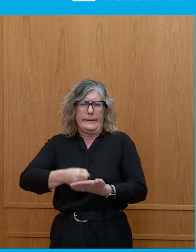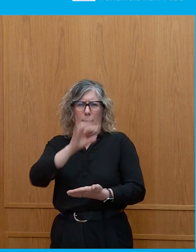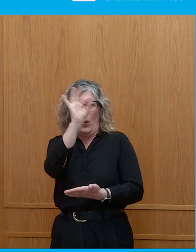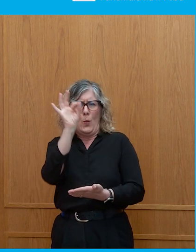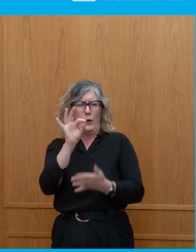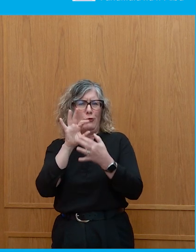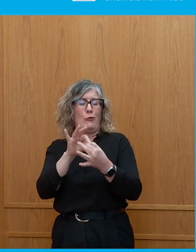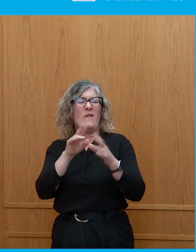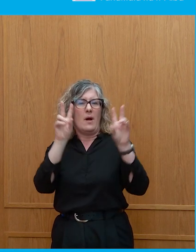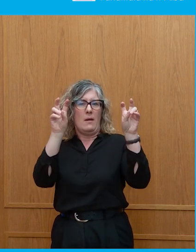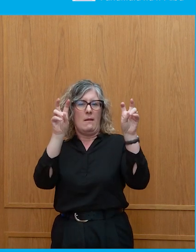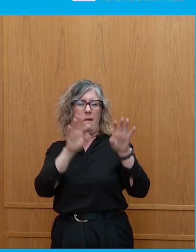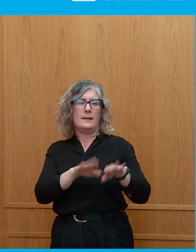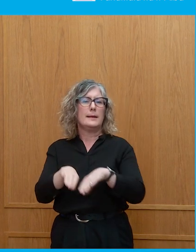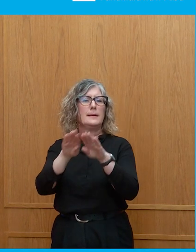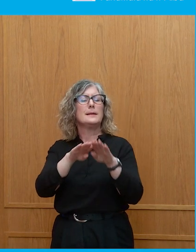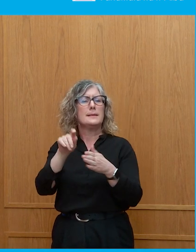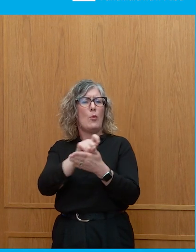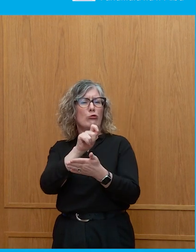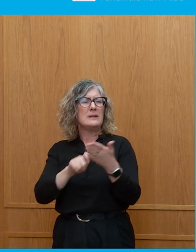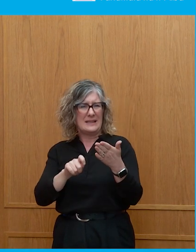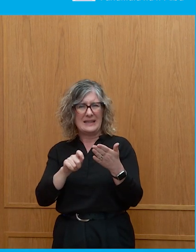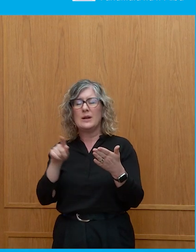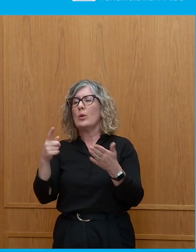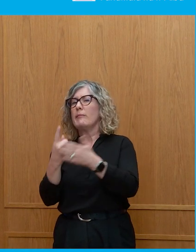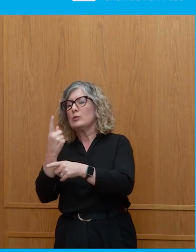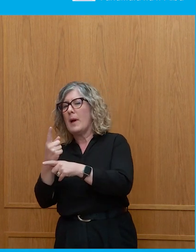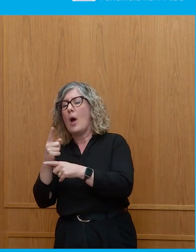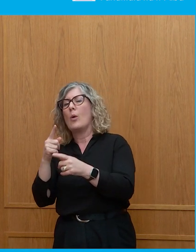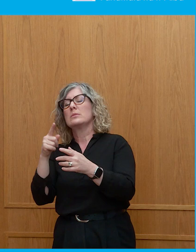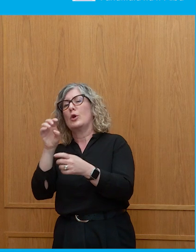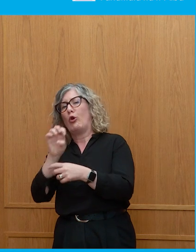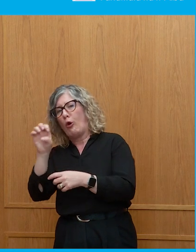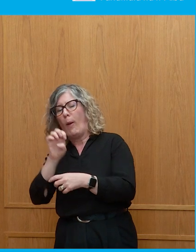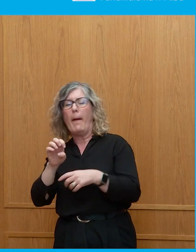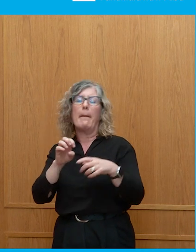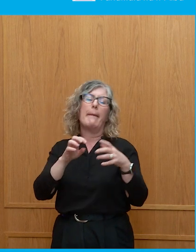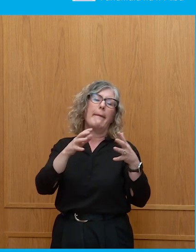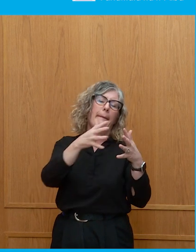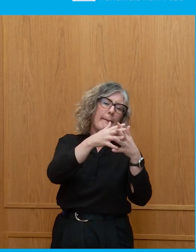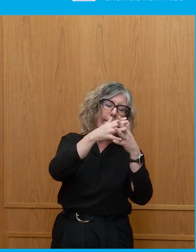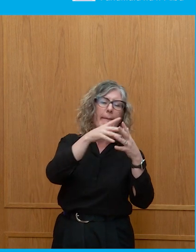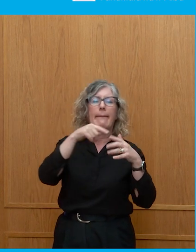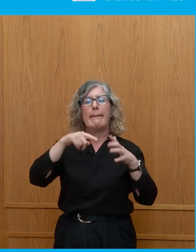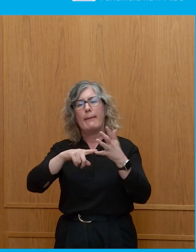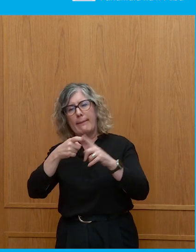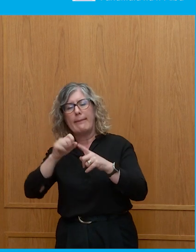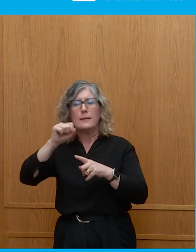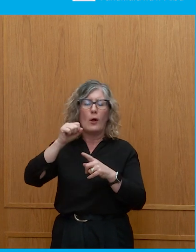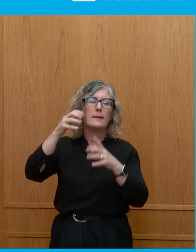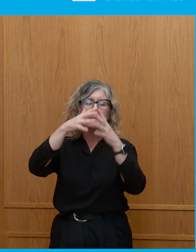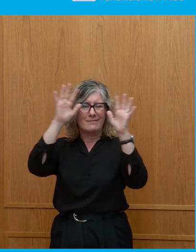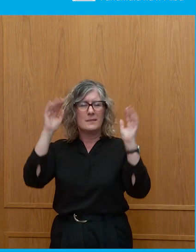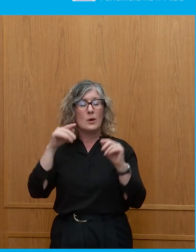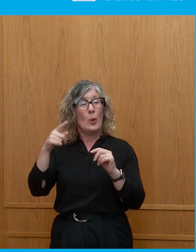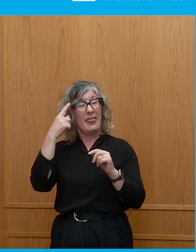across Europe and the world on different levels, and even within the UK and against Scotland and America. Do you think a change of system that would